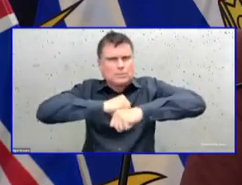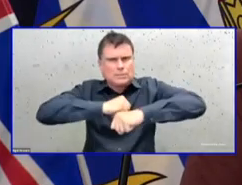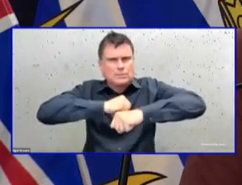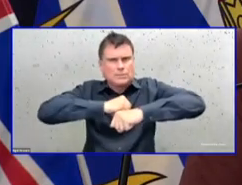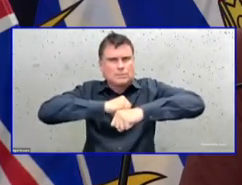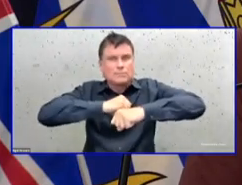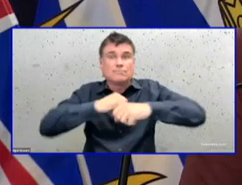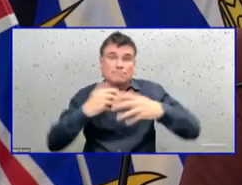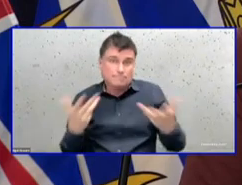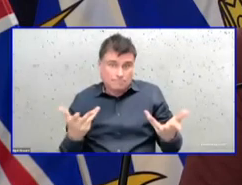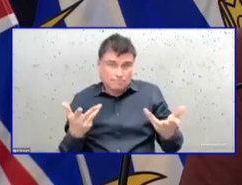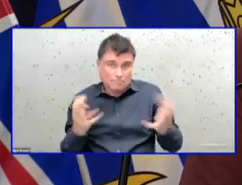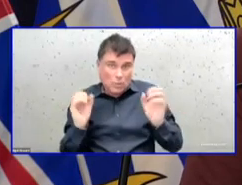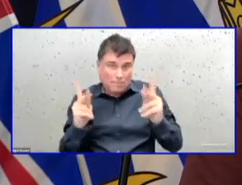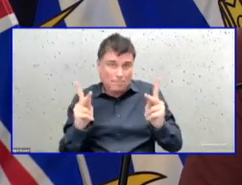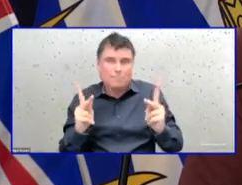Press.